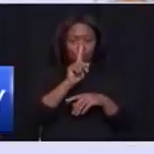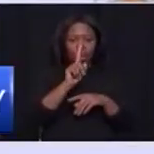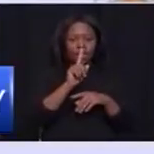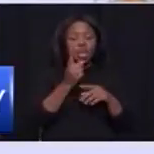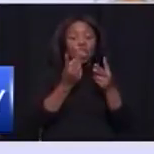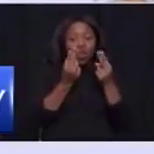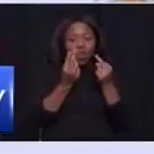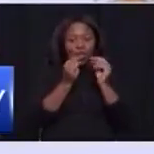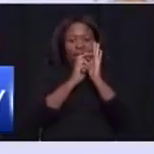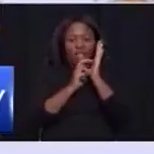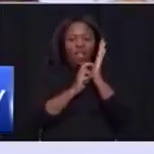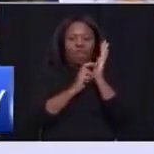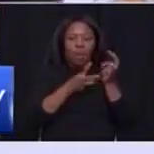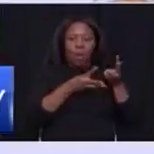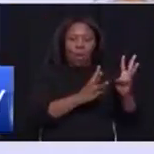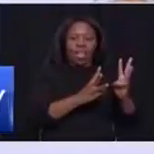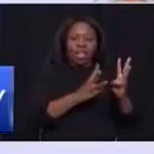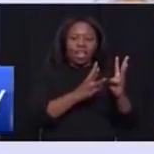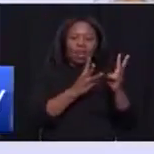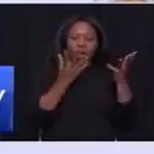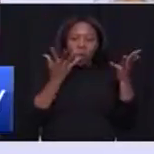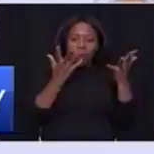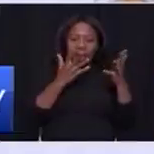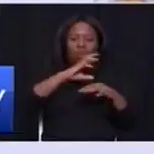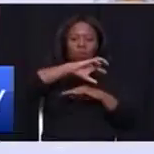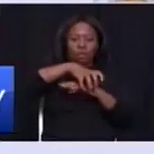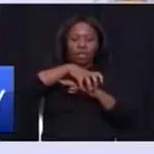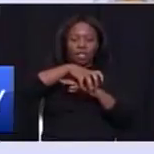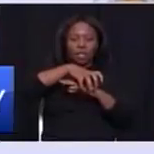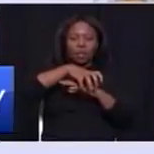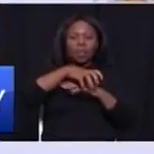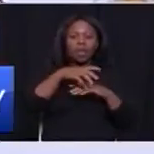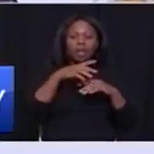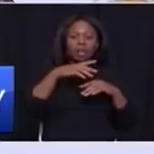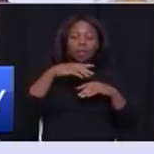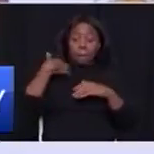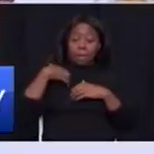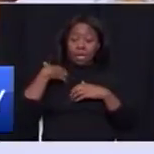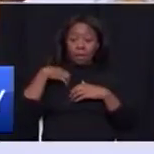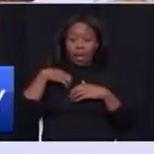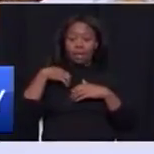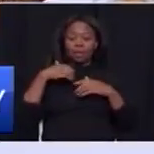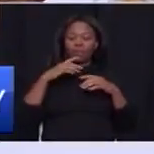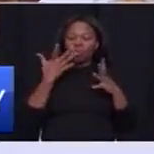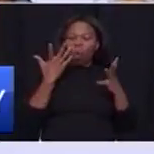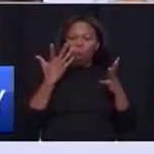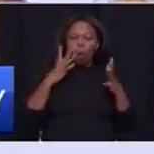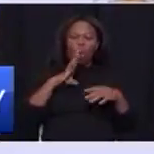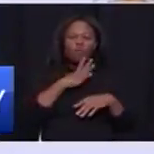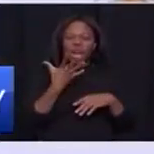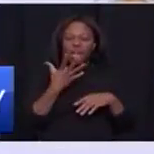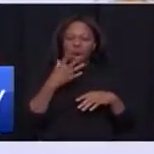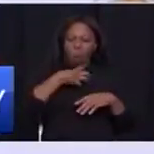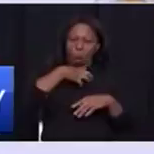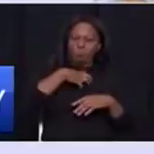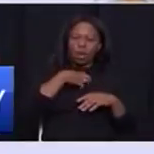regime across the province. not each municipality to have its own regulations or its